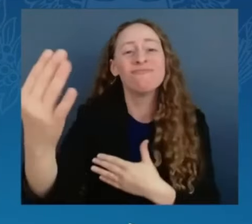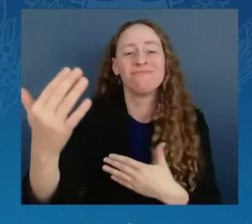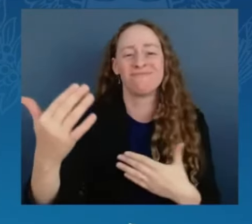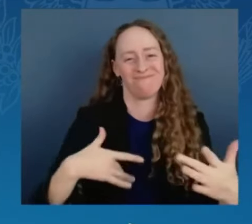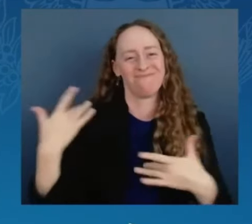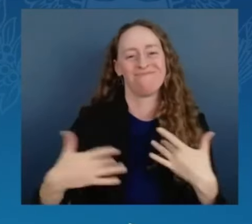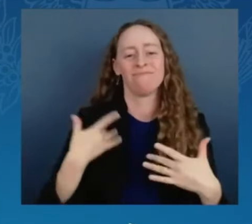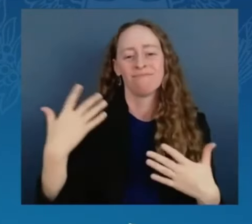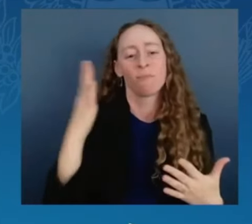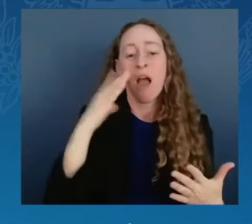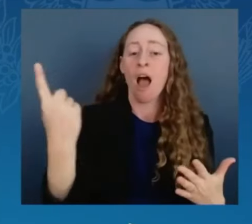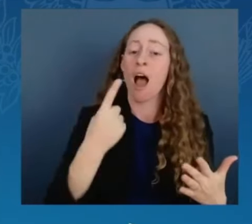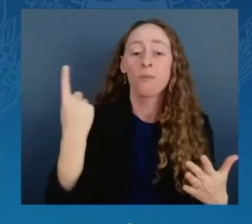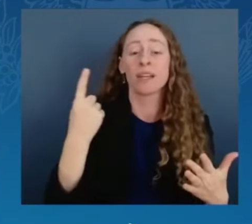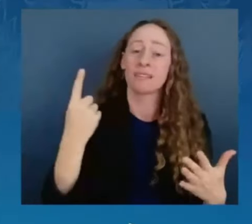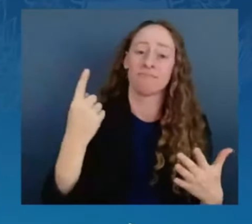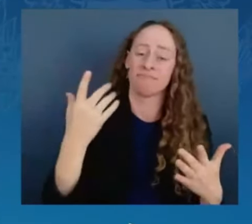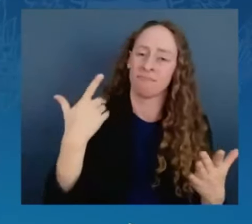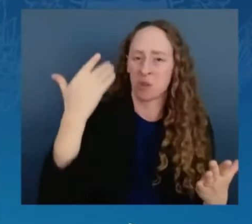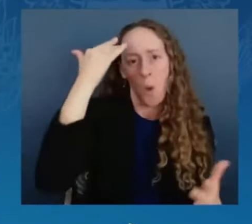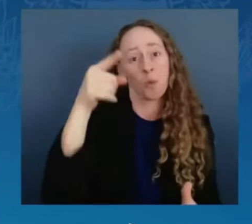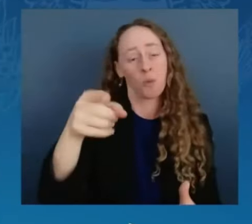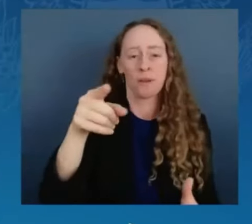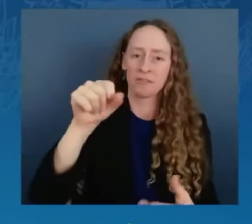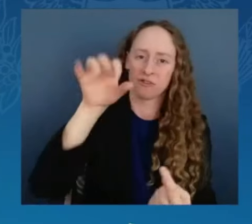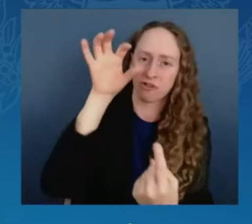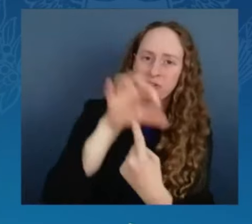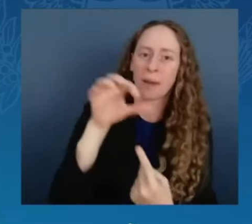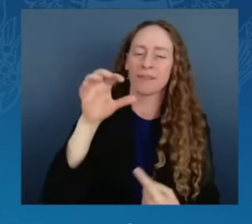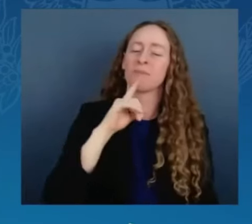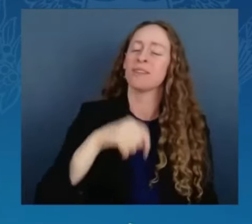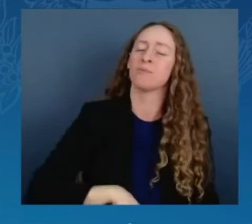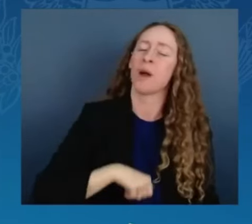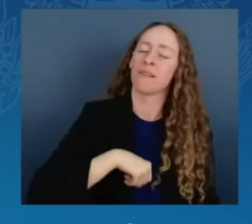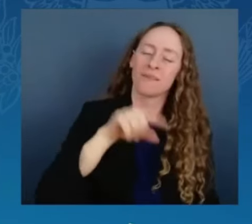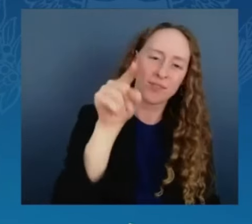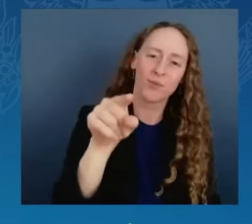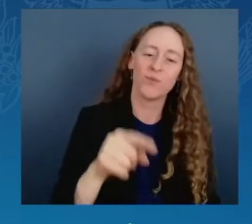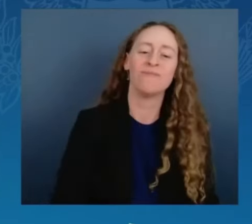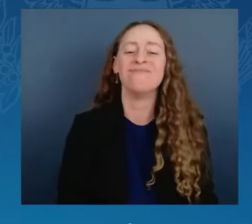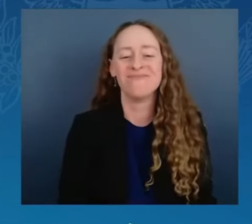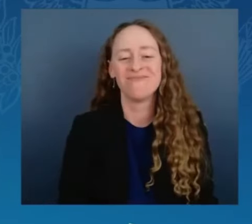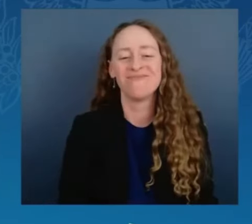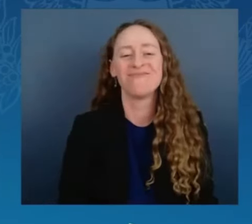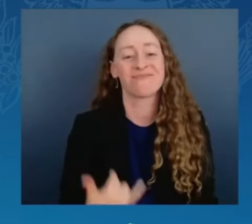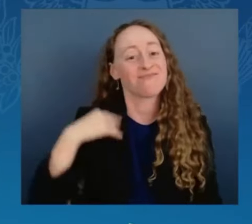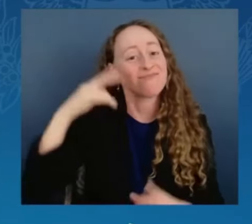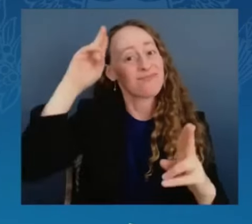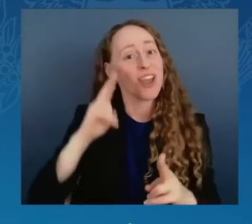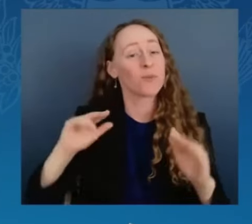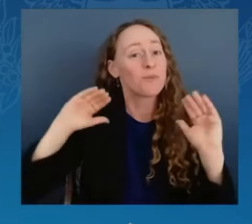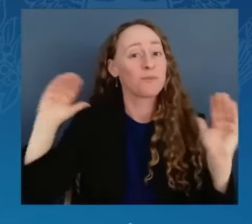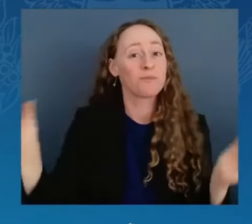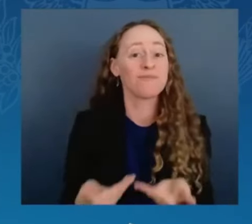champions. And we will always be so proud of you. And so now it is my honor to welcome to the stage, Jordan Dudley,